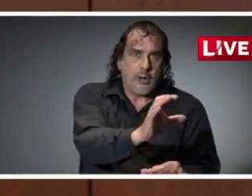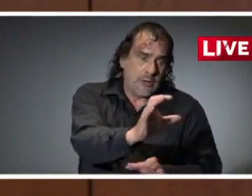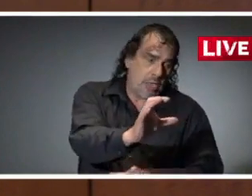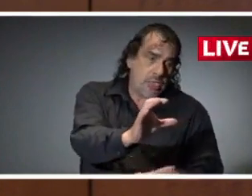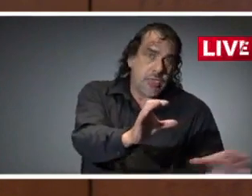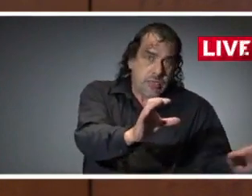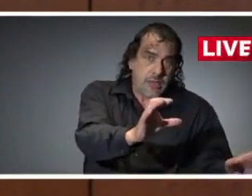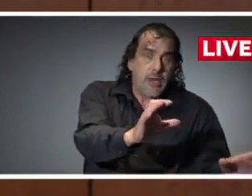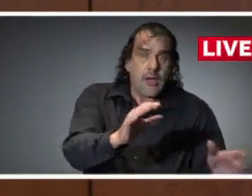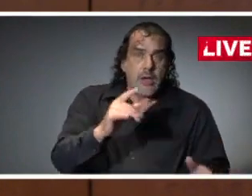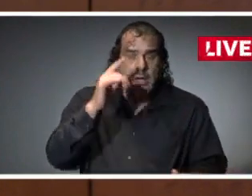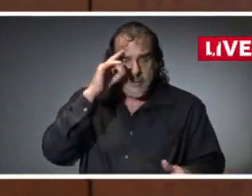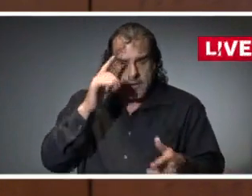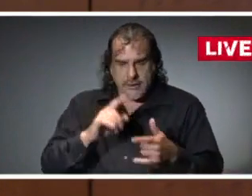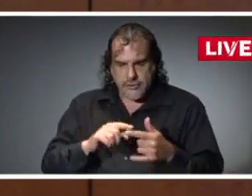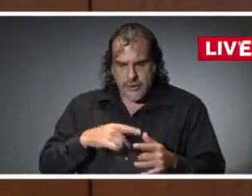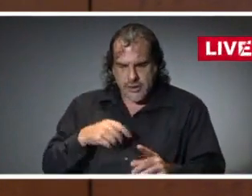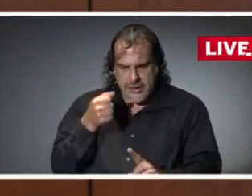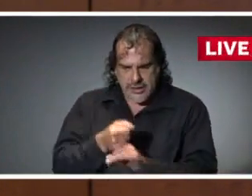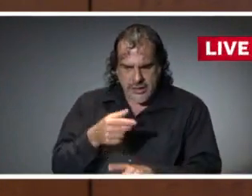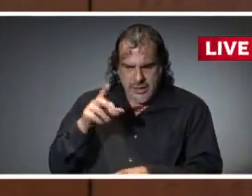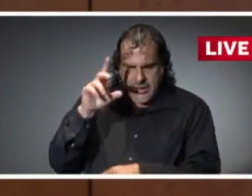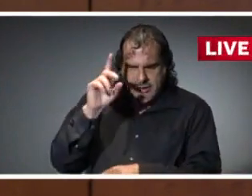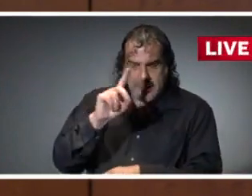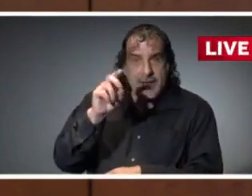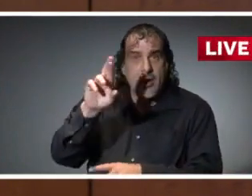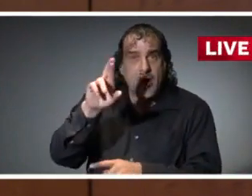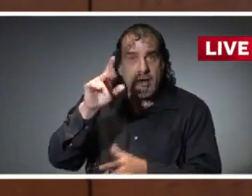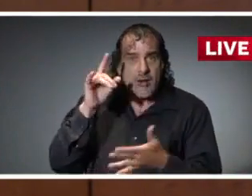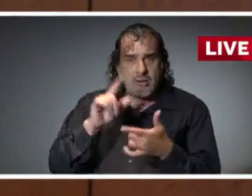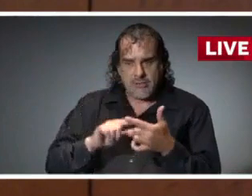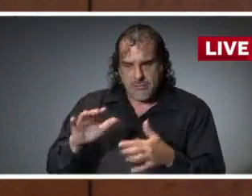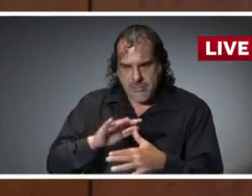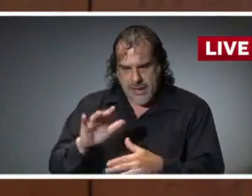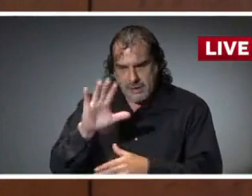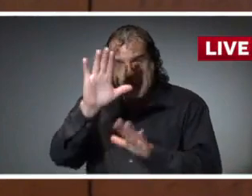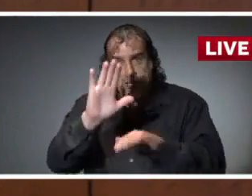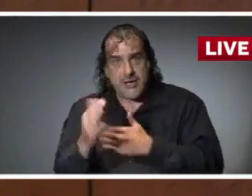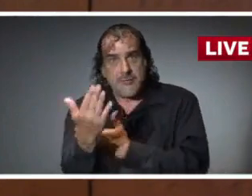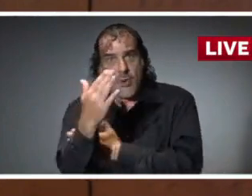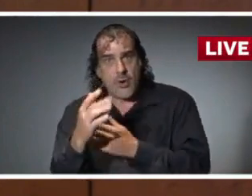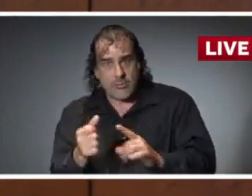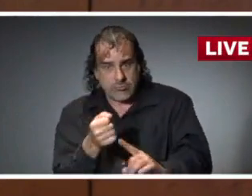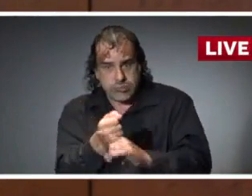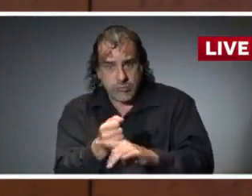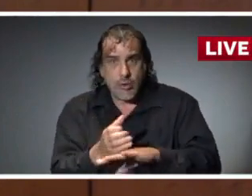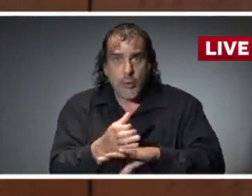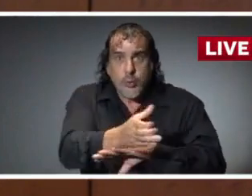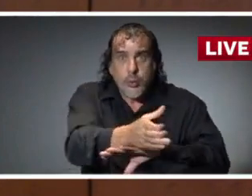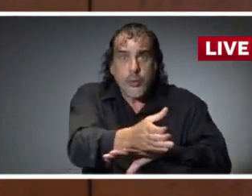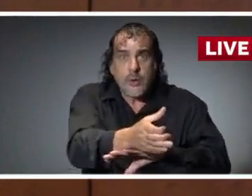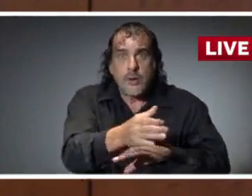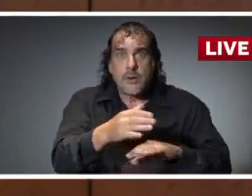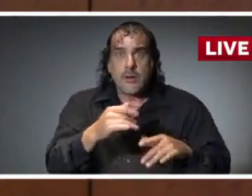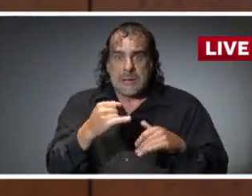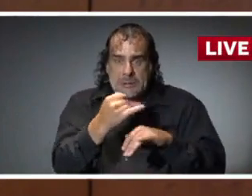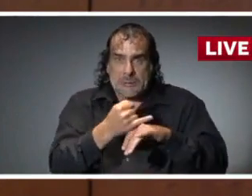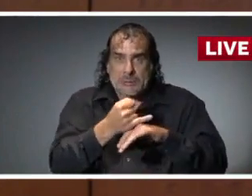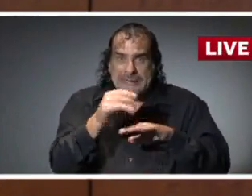in the vicinity of the Dominican Republic at some point in time early Sunday morning as it tracks its way to the